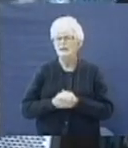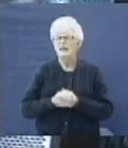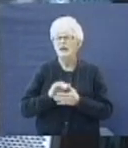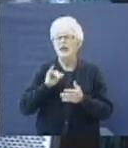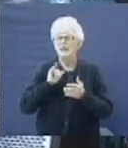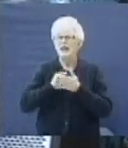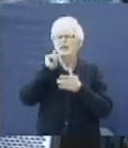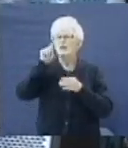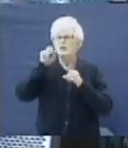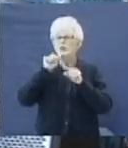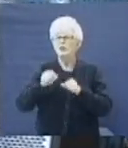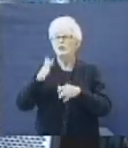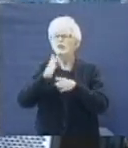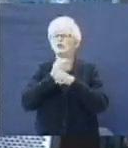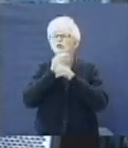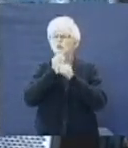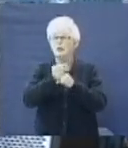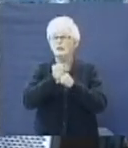that you can trust.